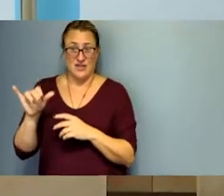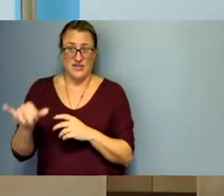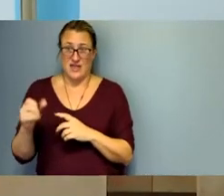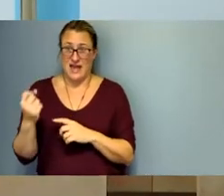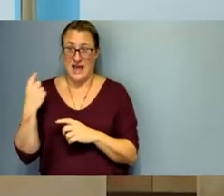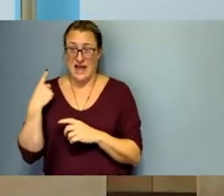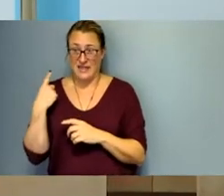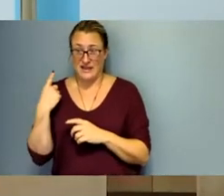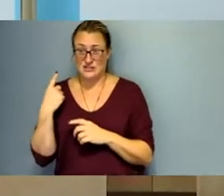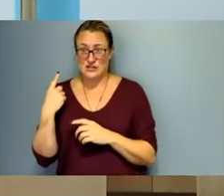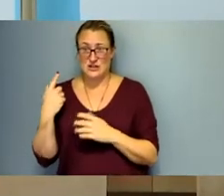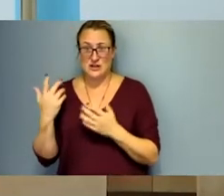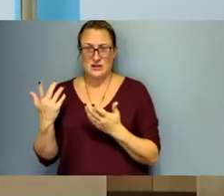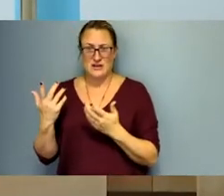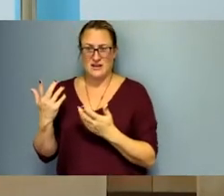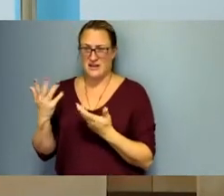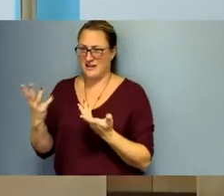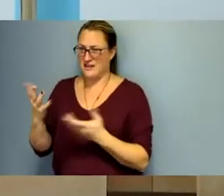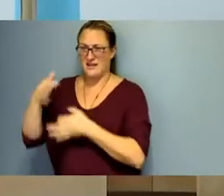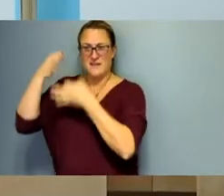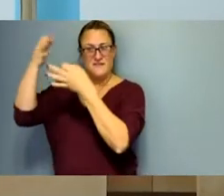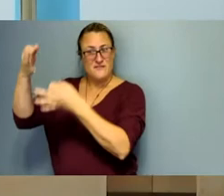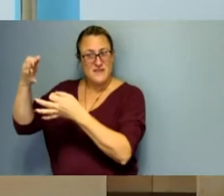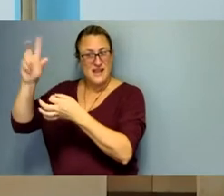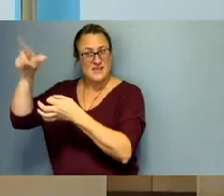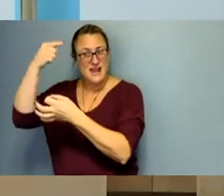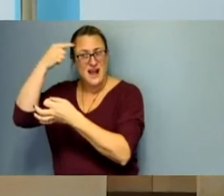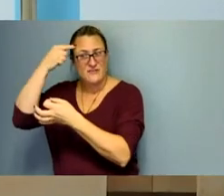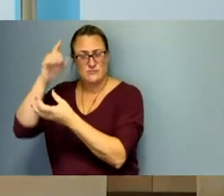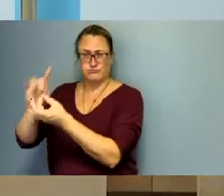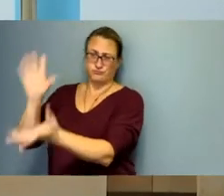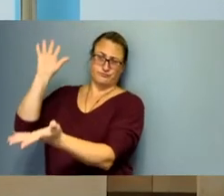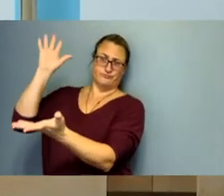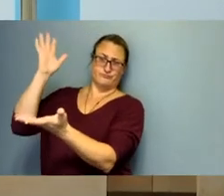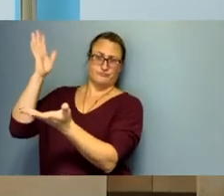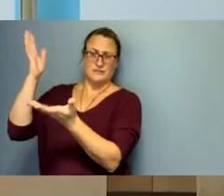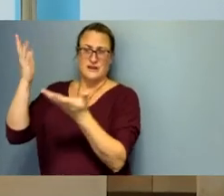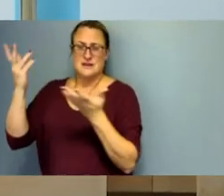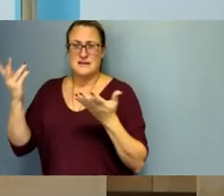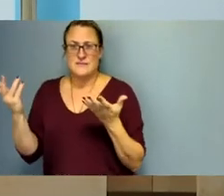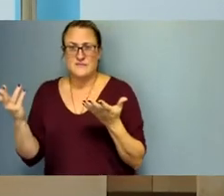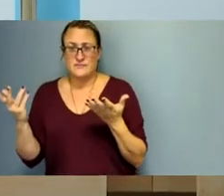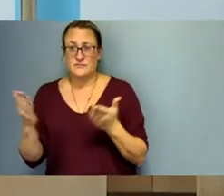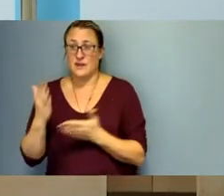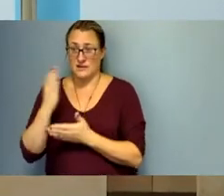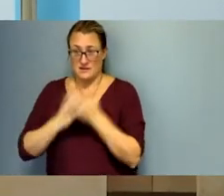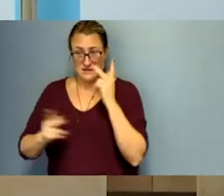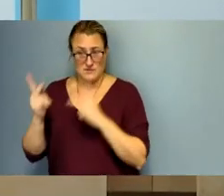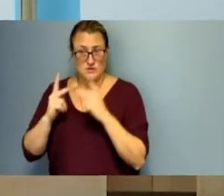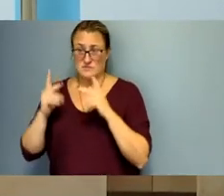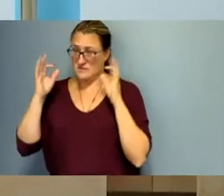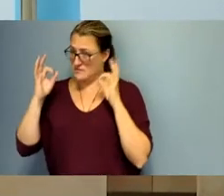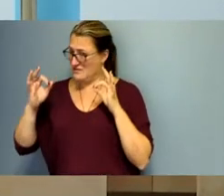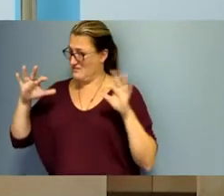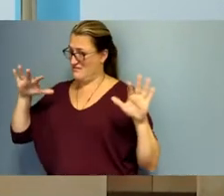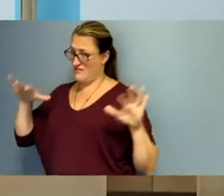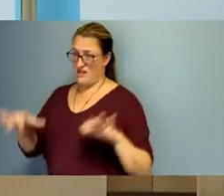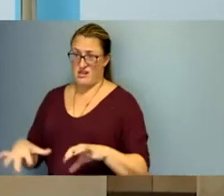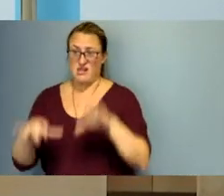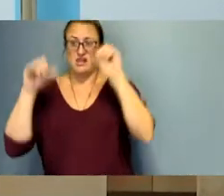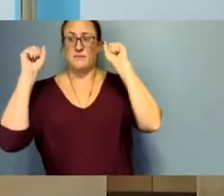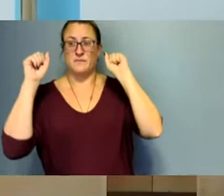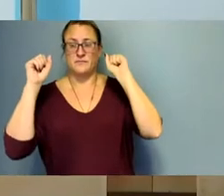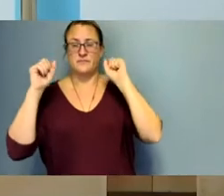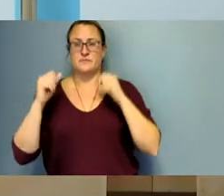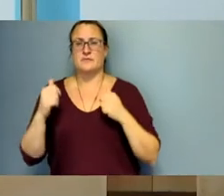their faith in their very government and they some of those people chose to strike out and i've been asking